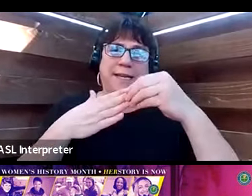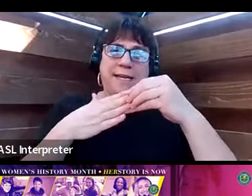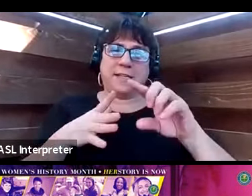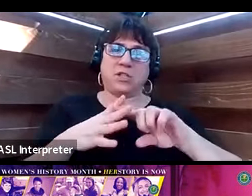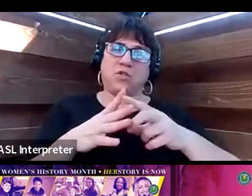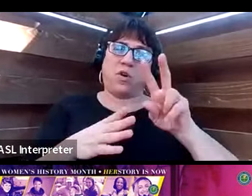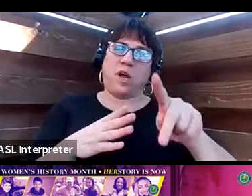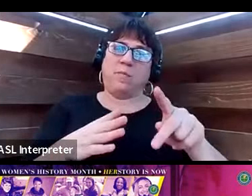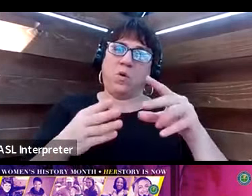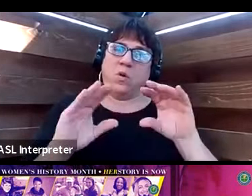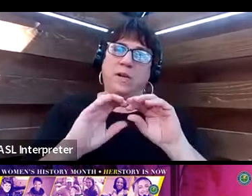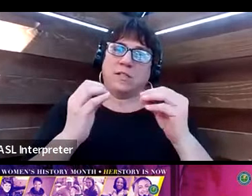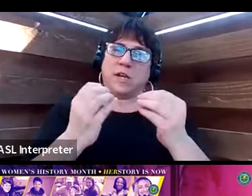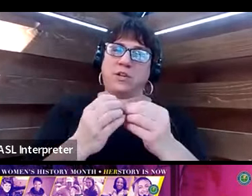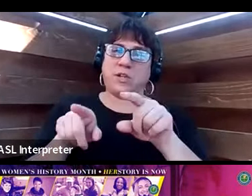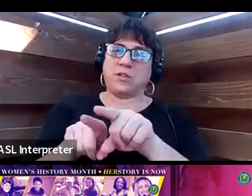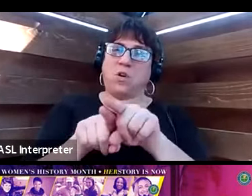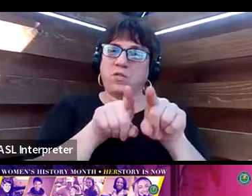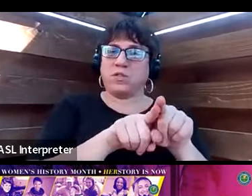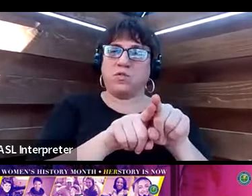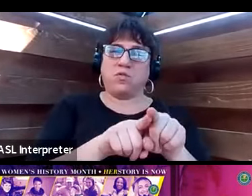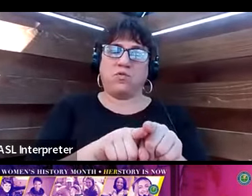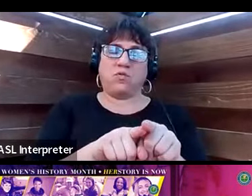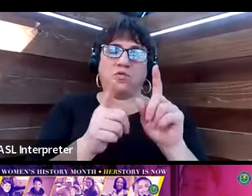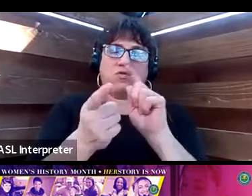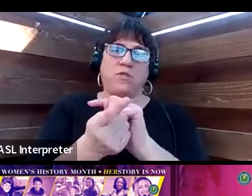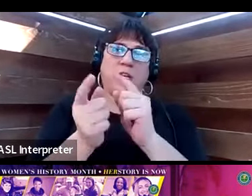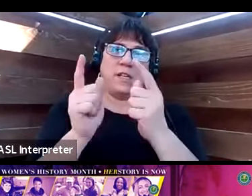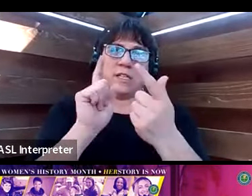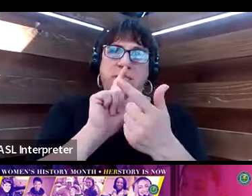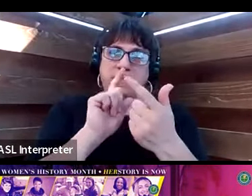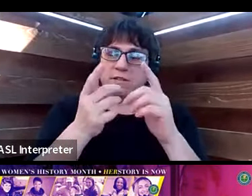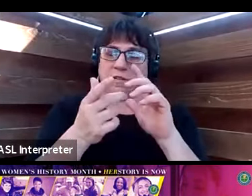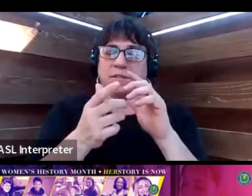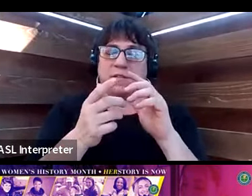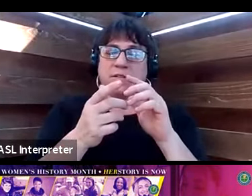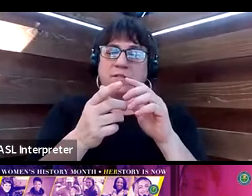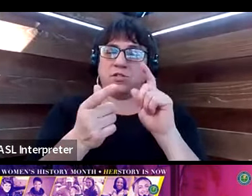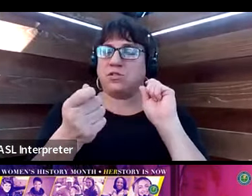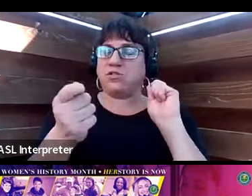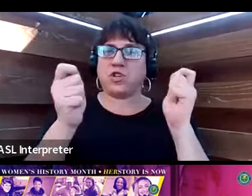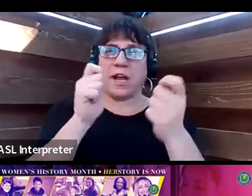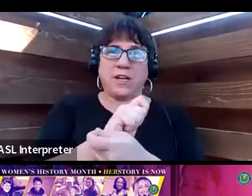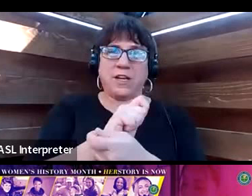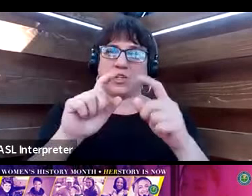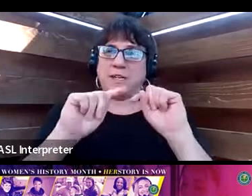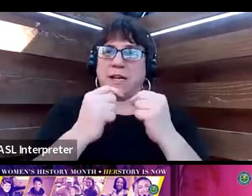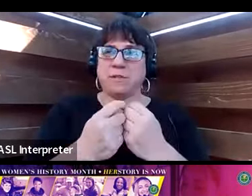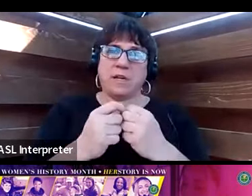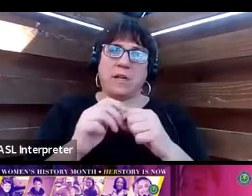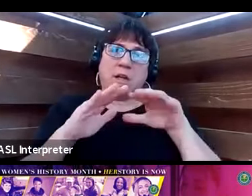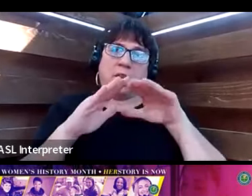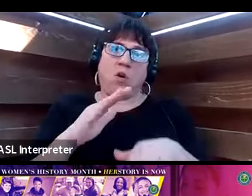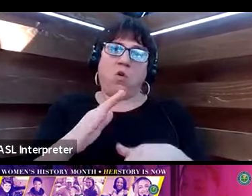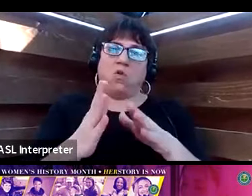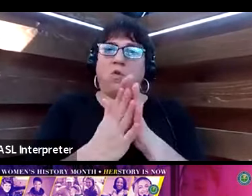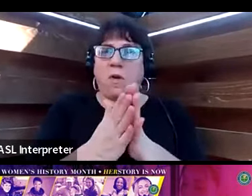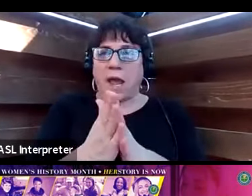and also transform teams that had low morale and low productivity.